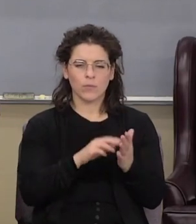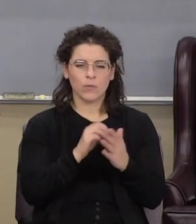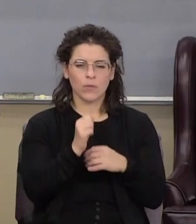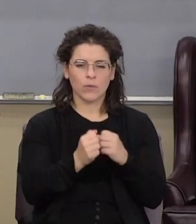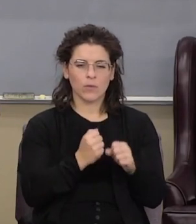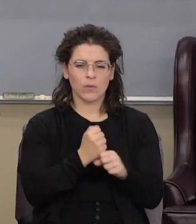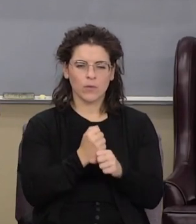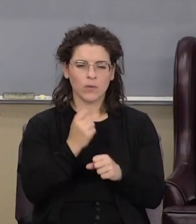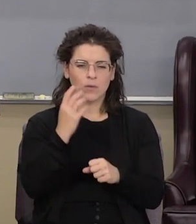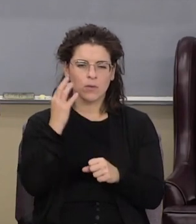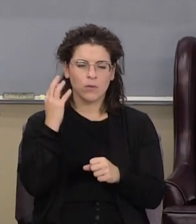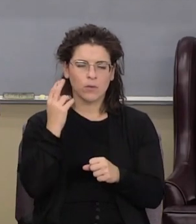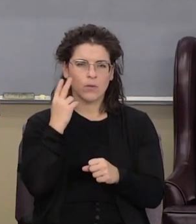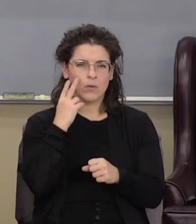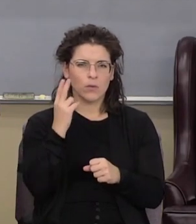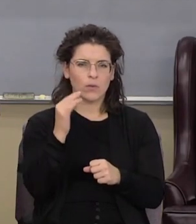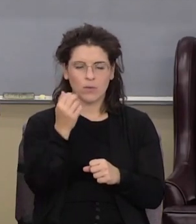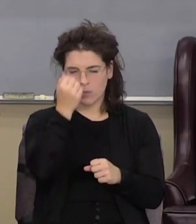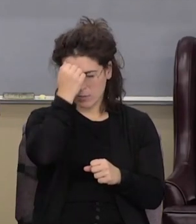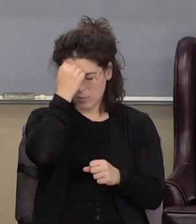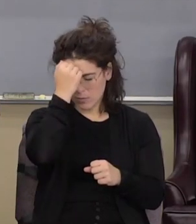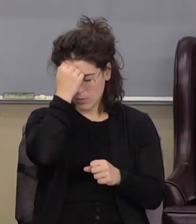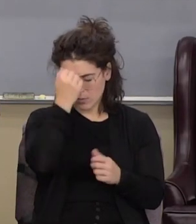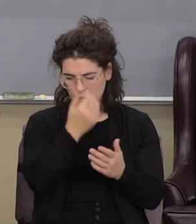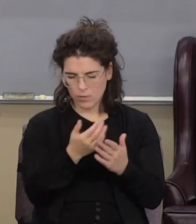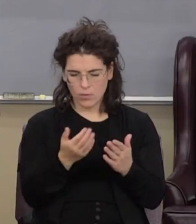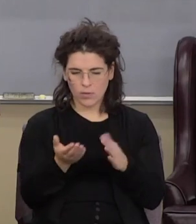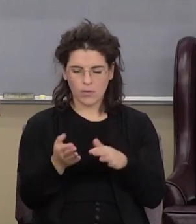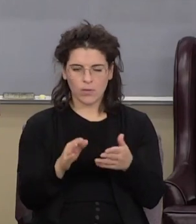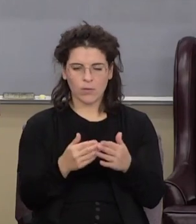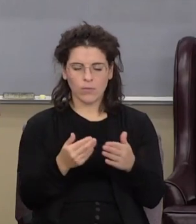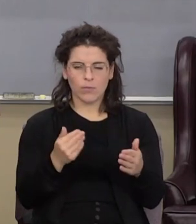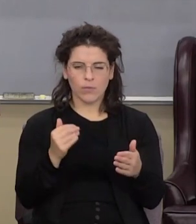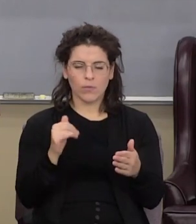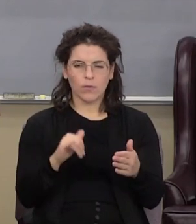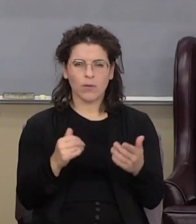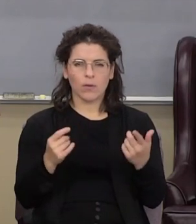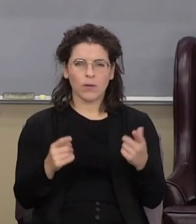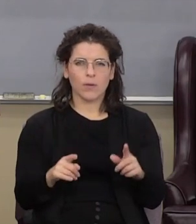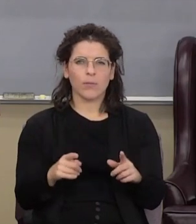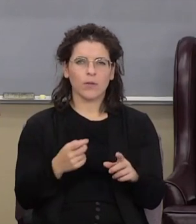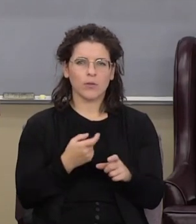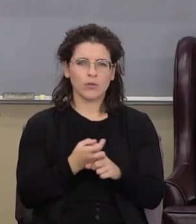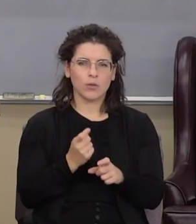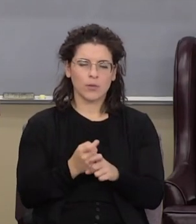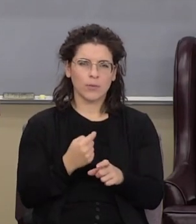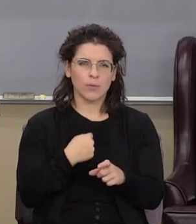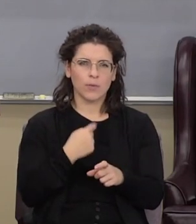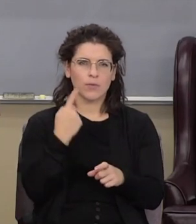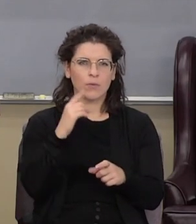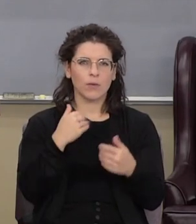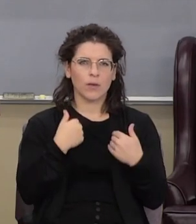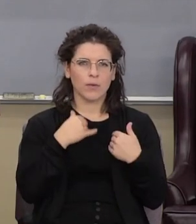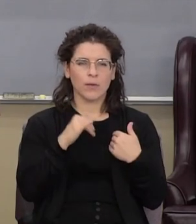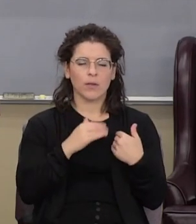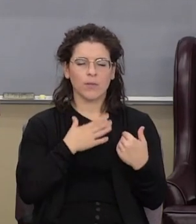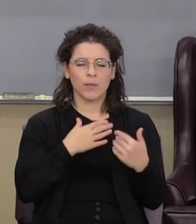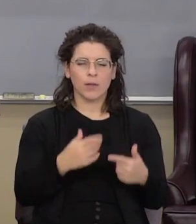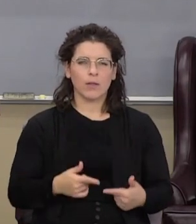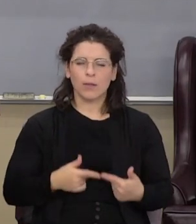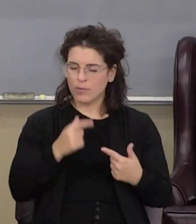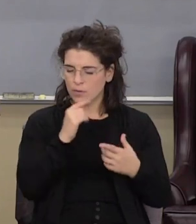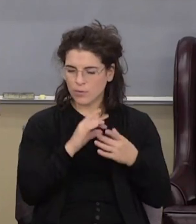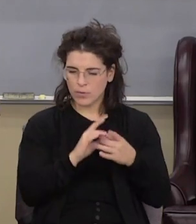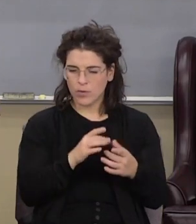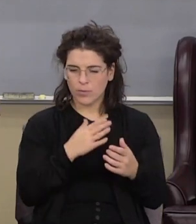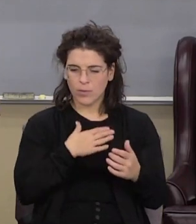that I just did and he died for it before ever did it shame on me for having it my life that doesn't belong in